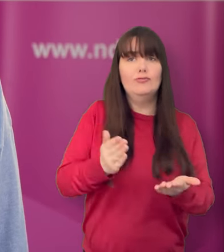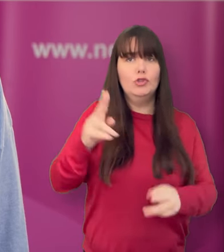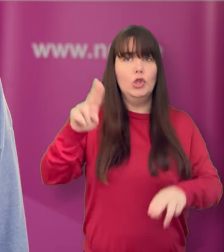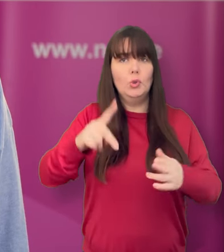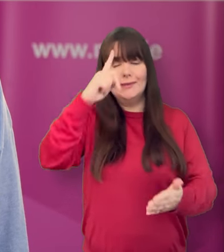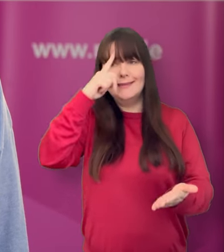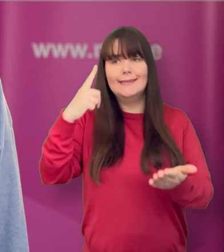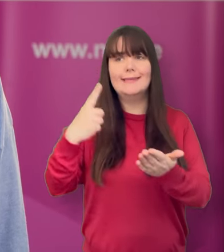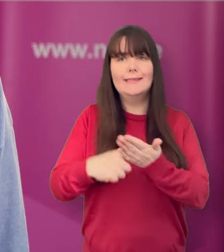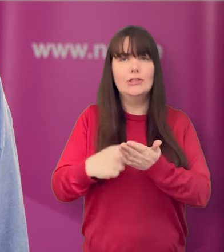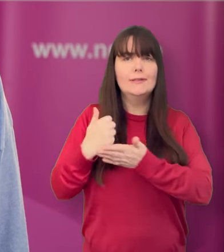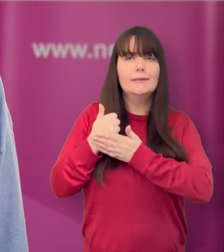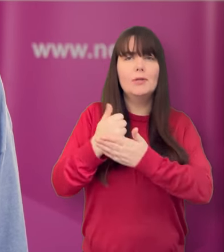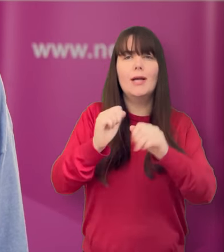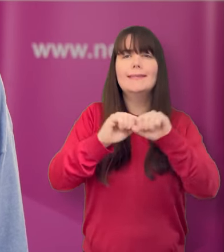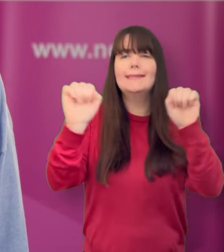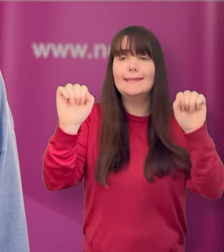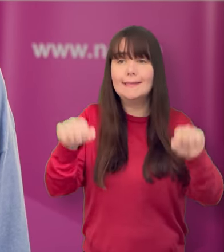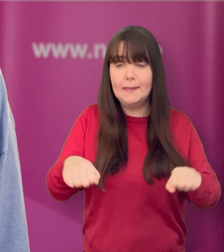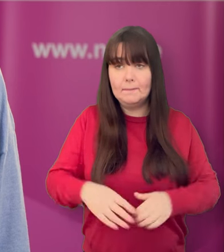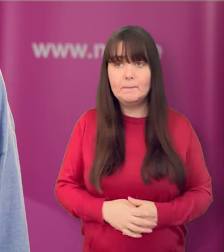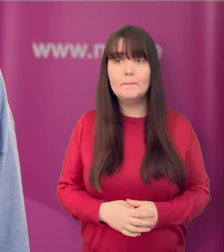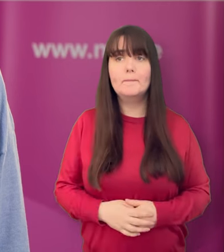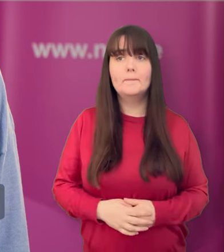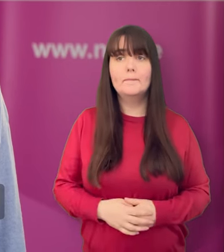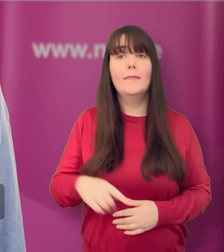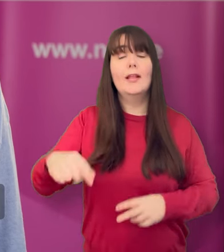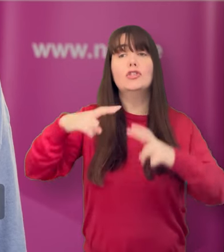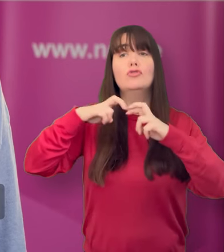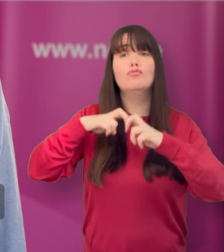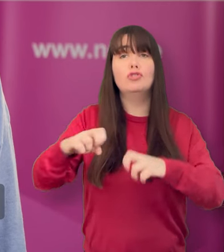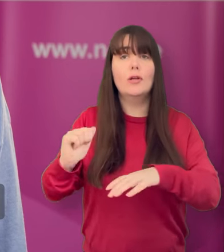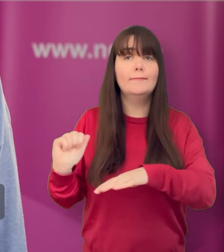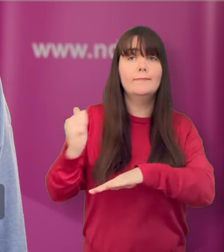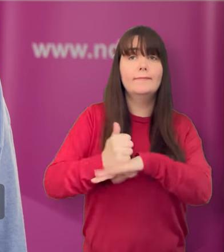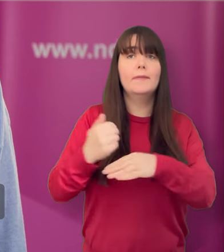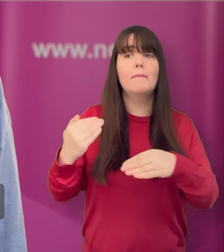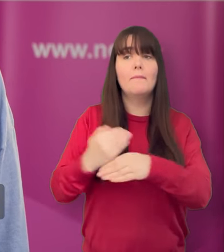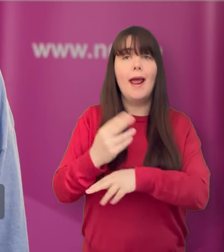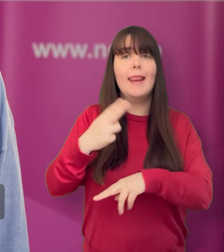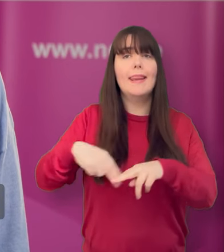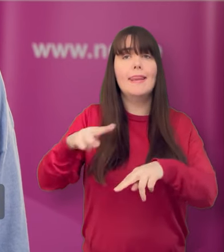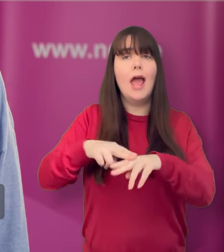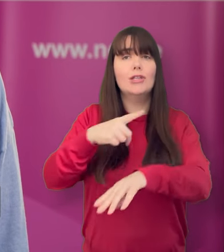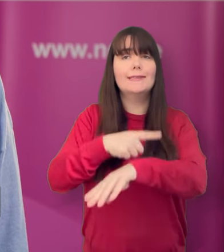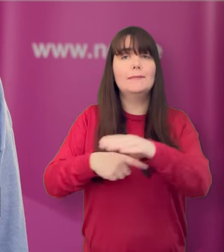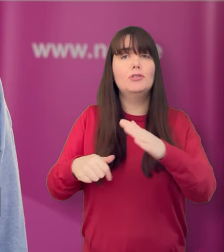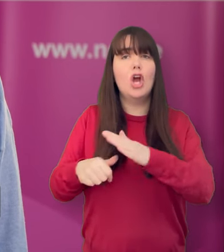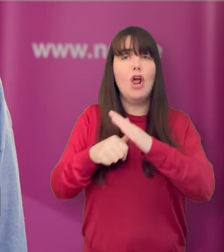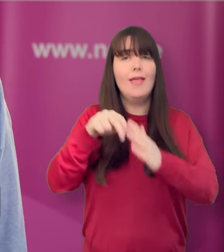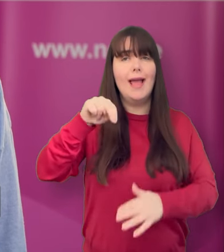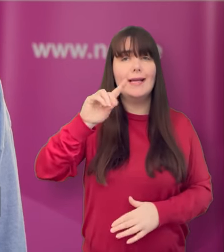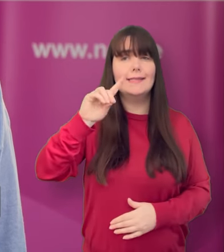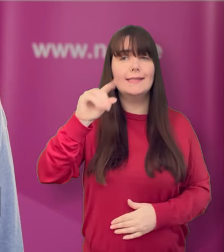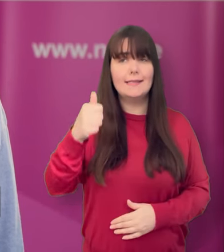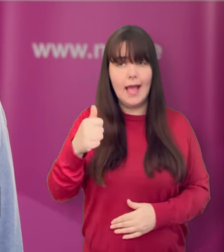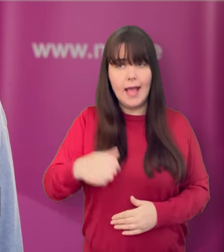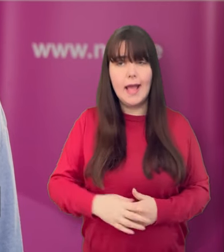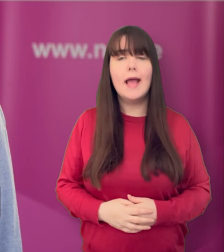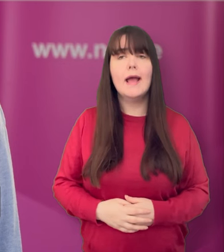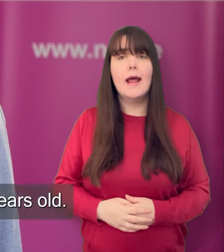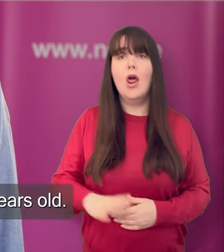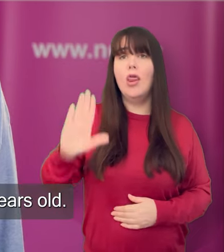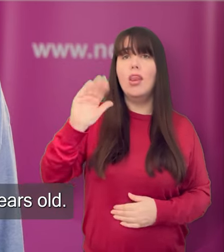the introduction of a new decision support system. The research will be conducted by the National Disability